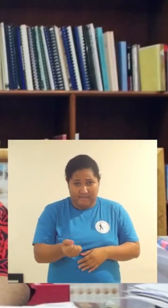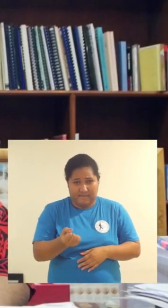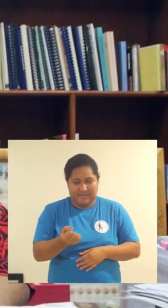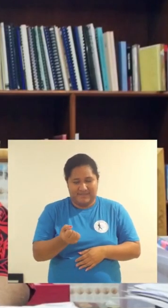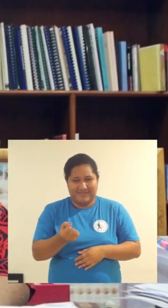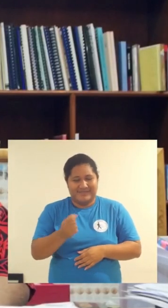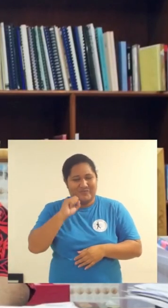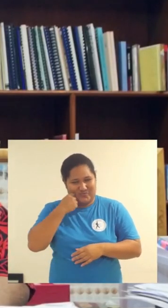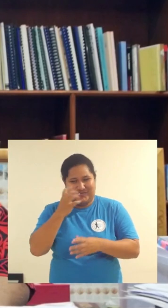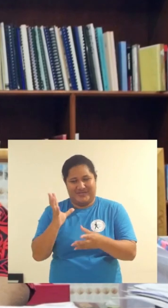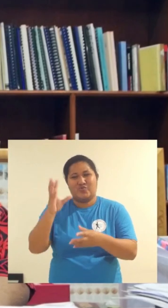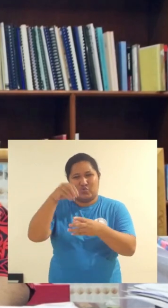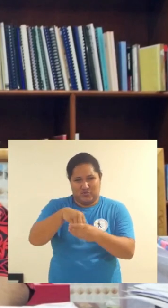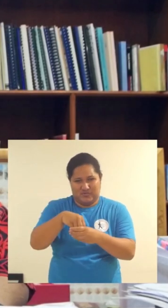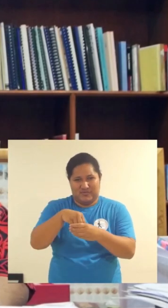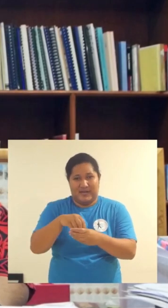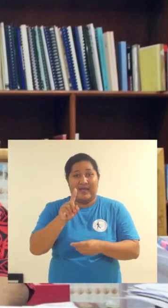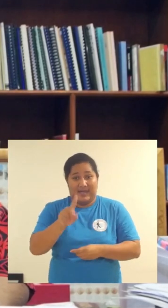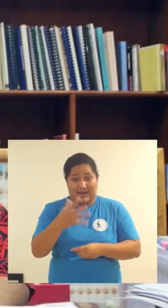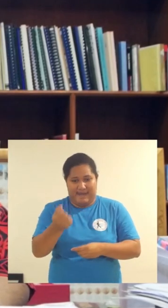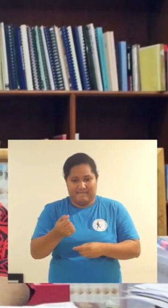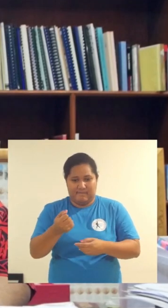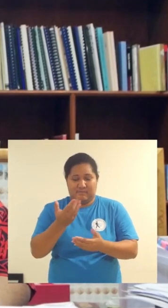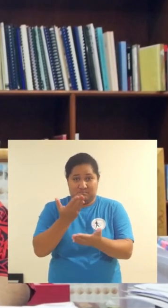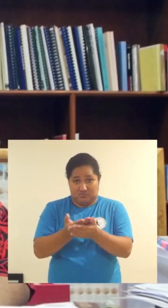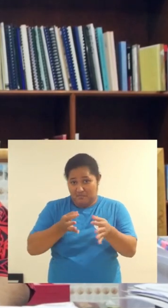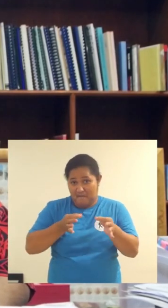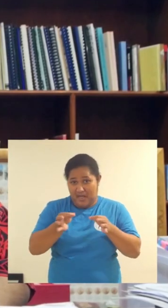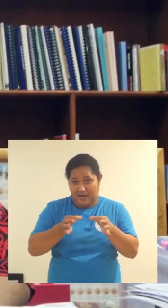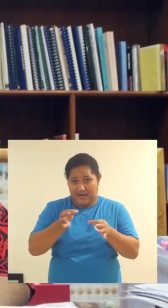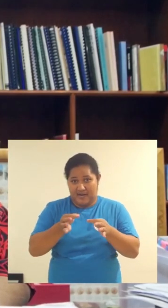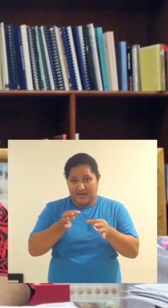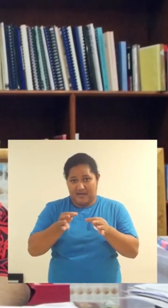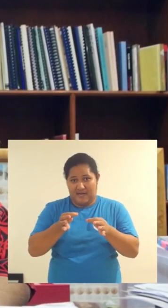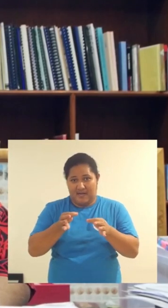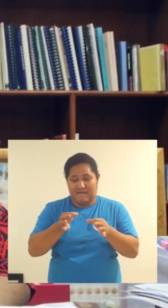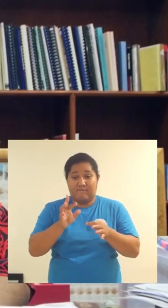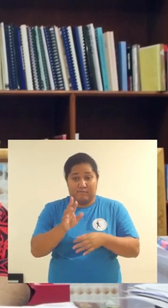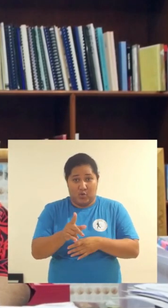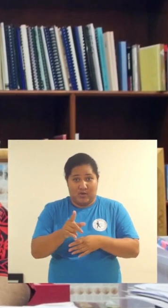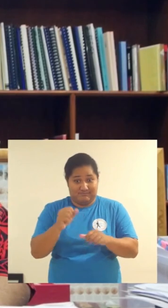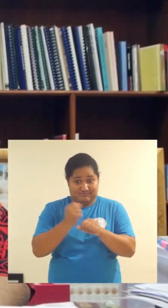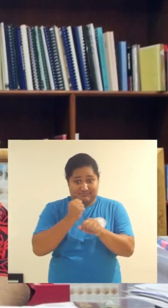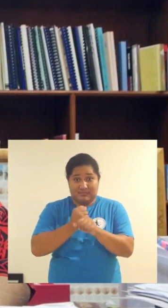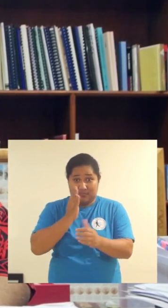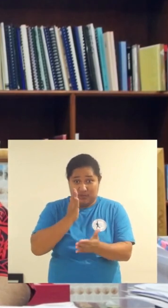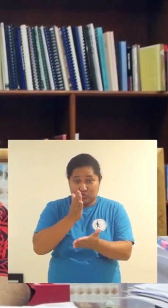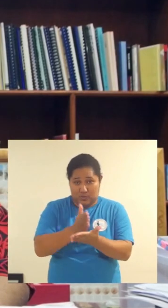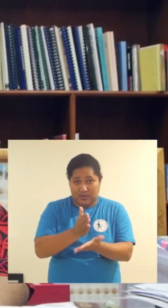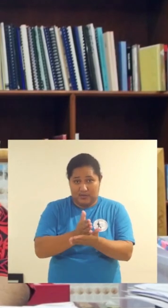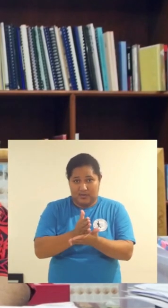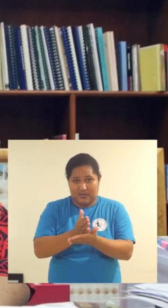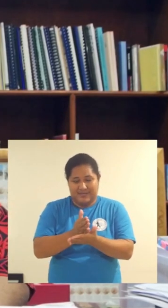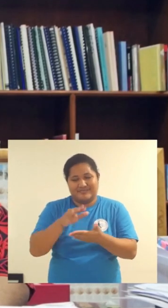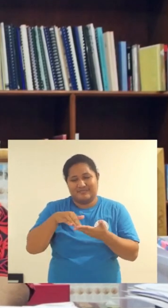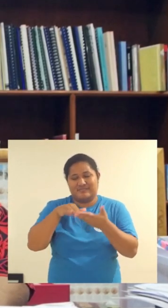We've tried to make it easier. We are very that we have a good